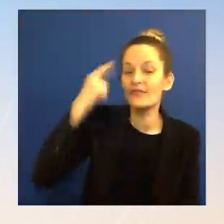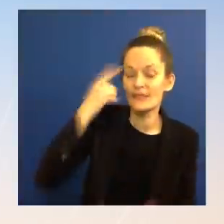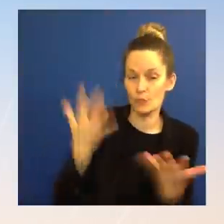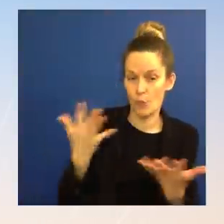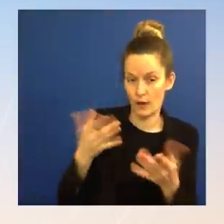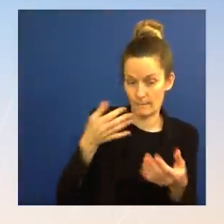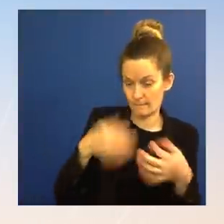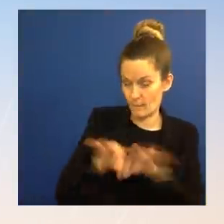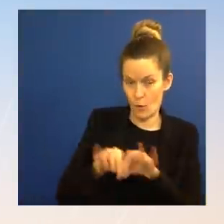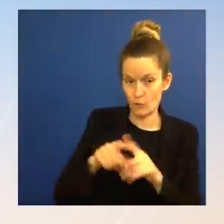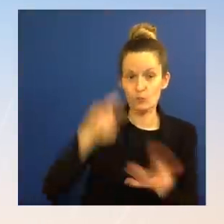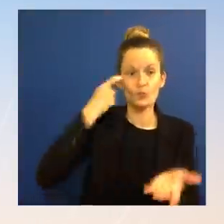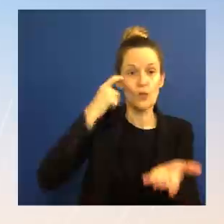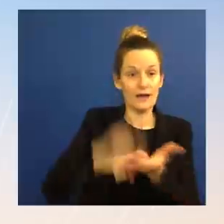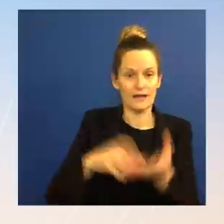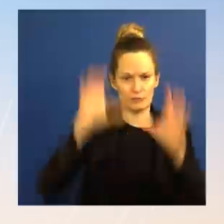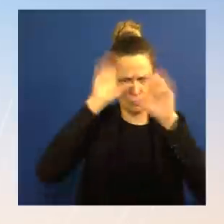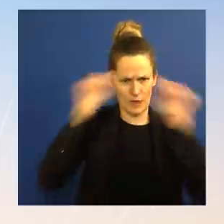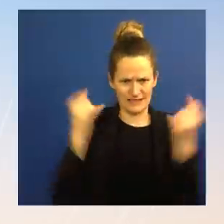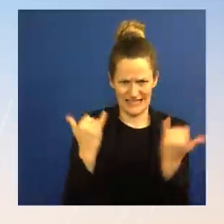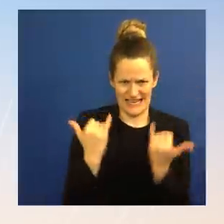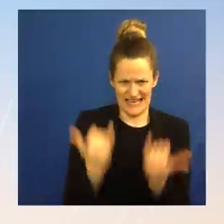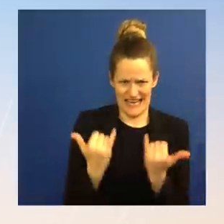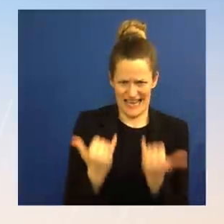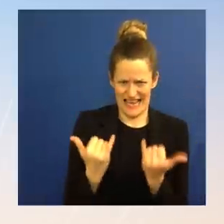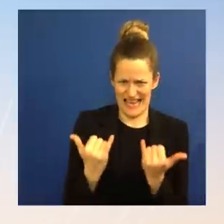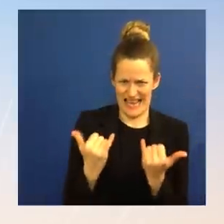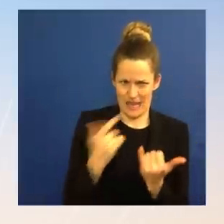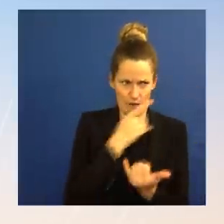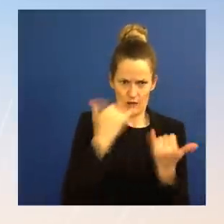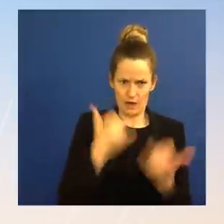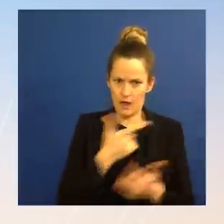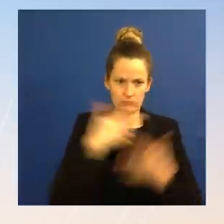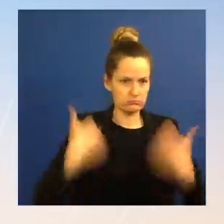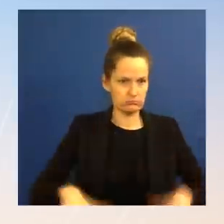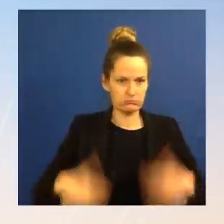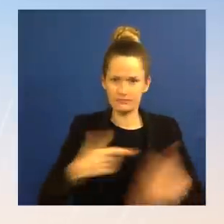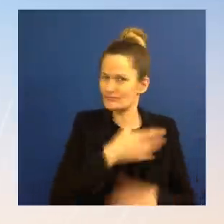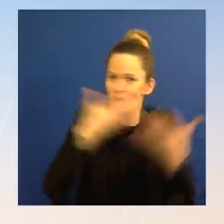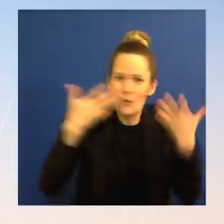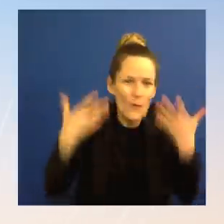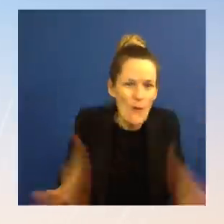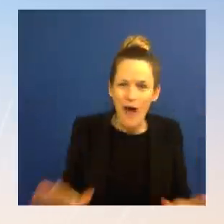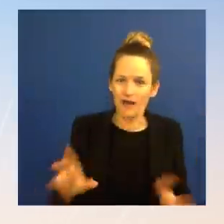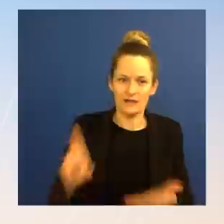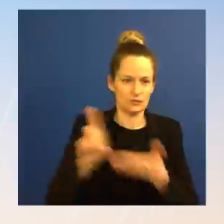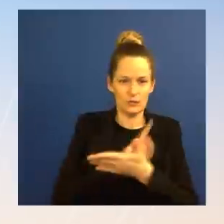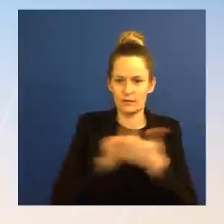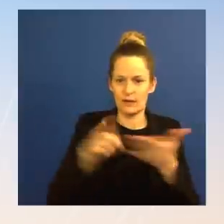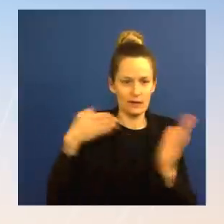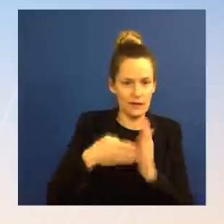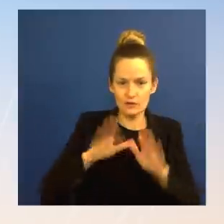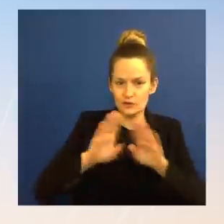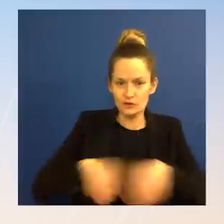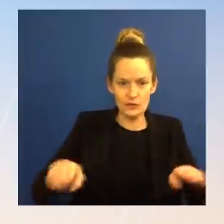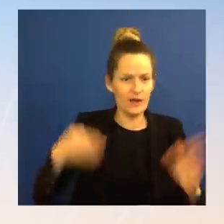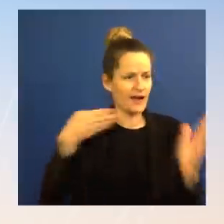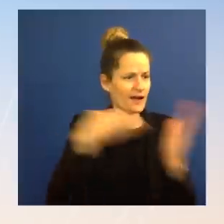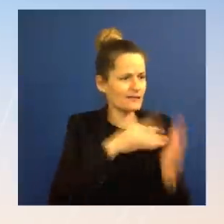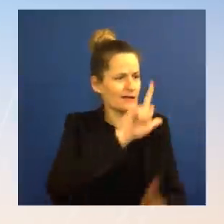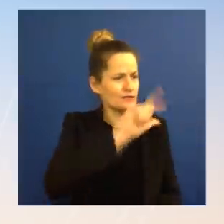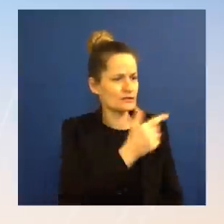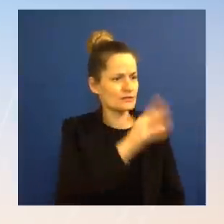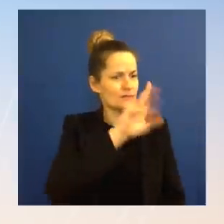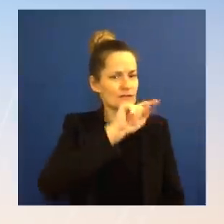against kids, against members of the LGBTQI community. And what we're looking at here is a bill that would propagate